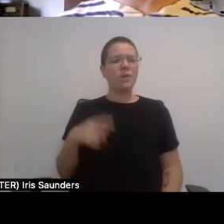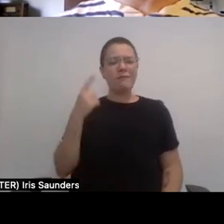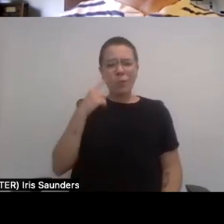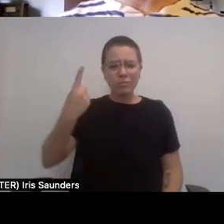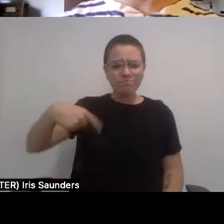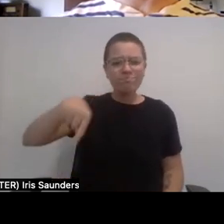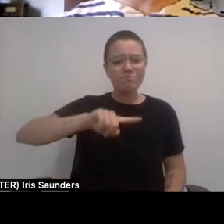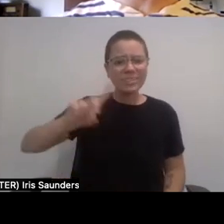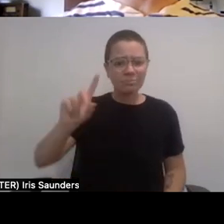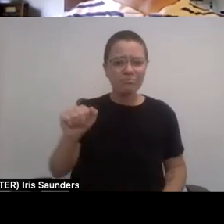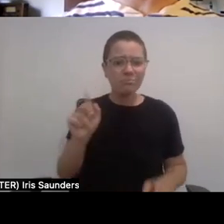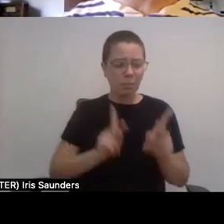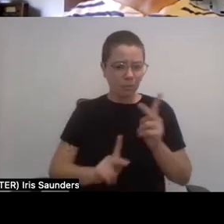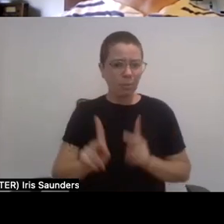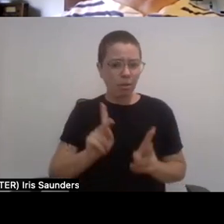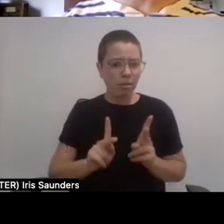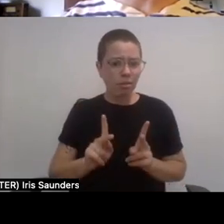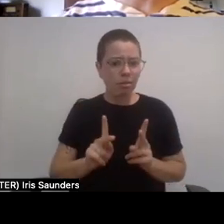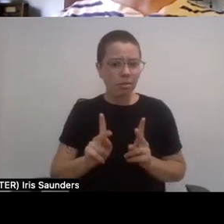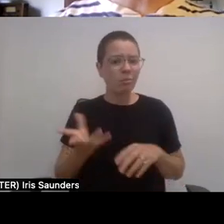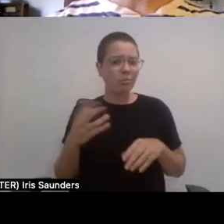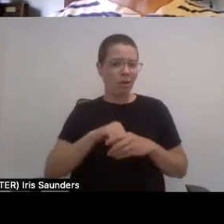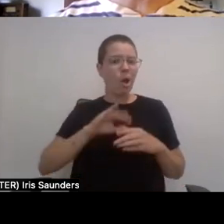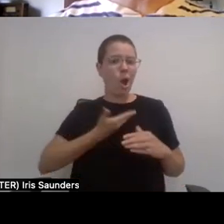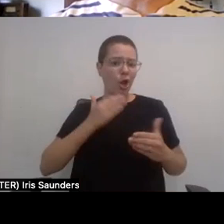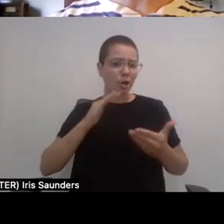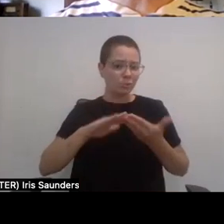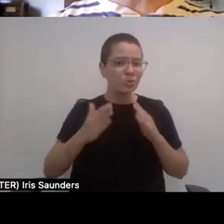disabilities, BIPOC communities, women and girls.